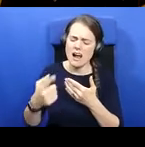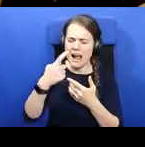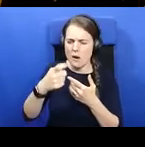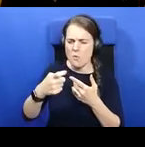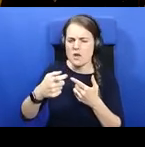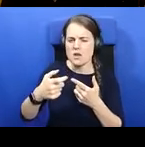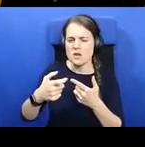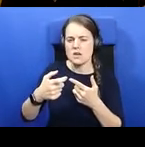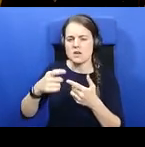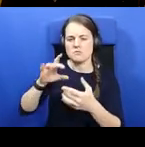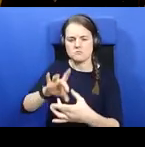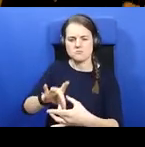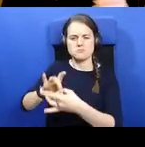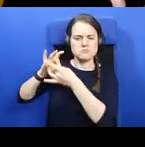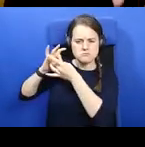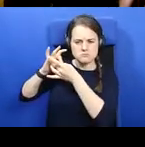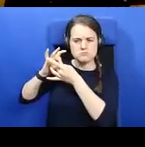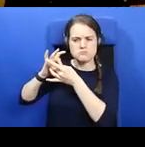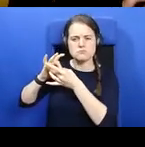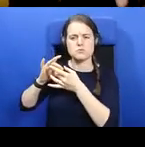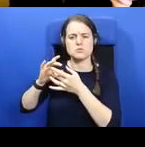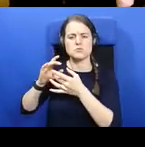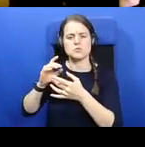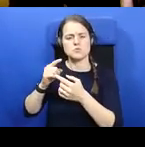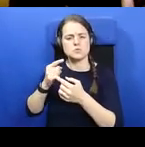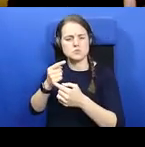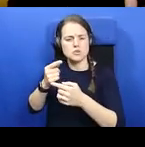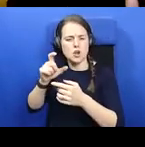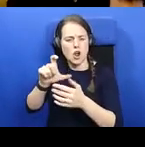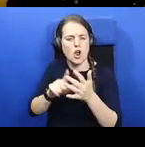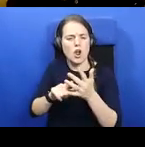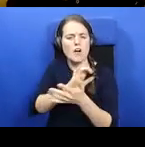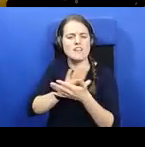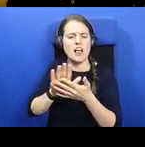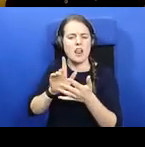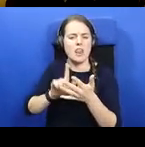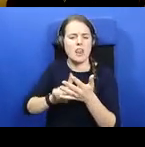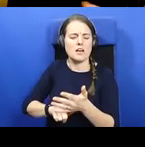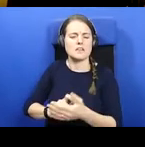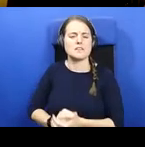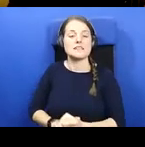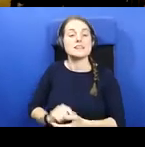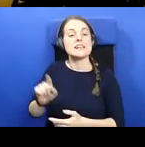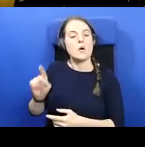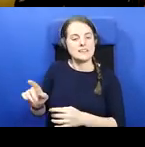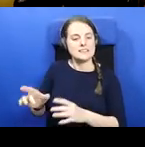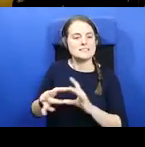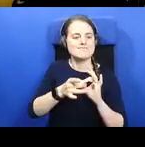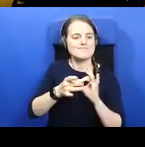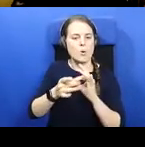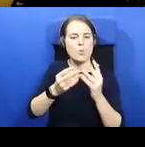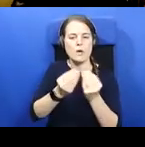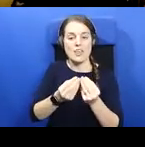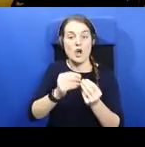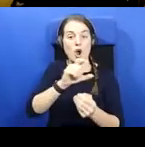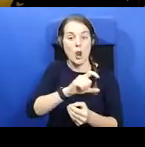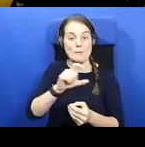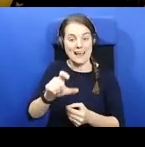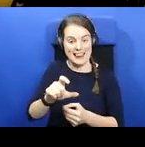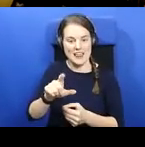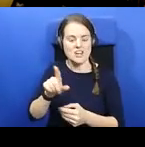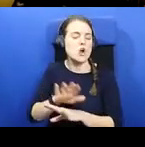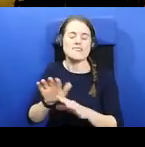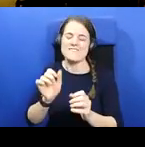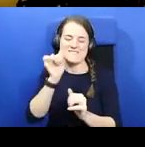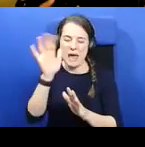time of Kovgal himself. Now as I mentioned Kovgal is a contemporary of Colm Cilla, not nearly as famous as